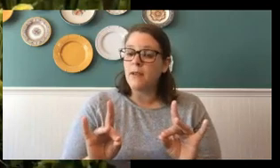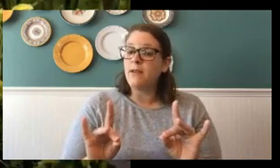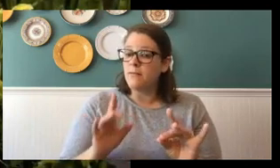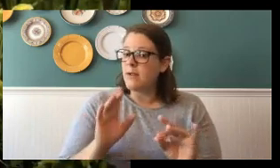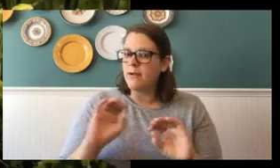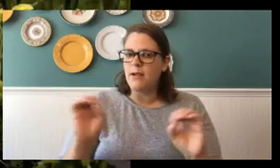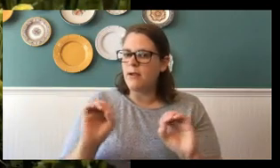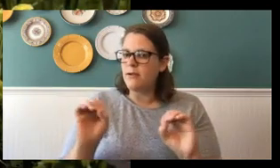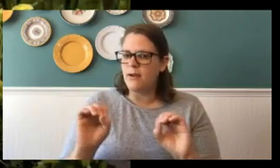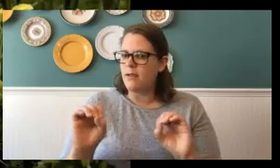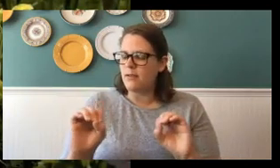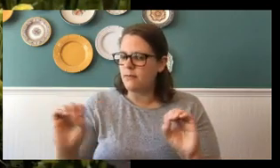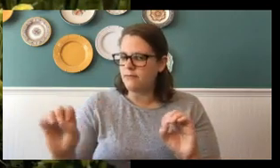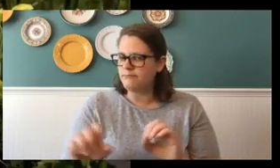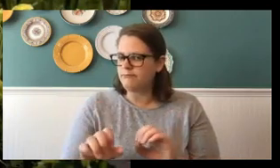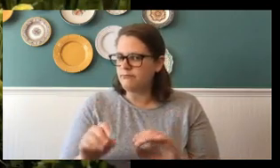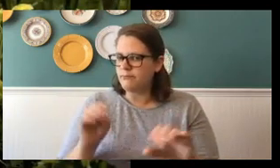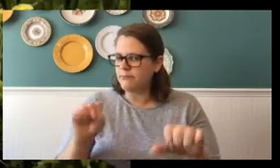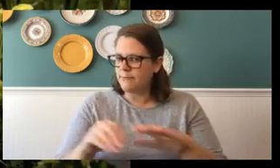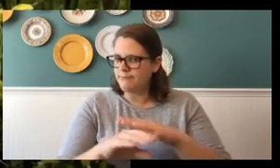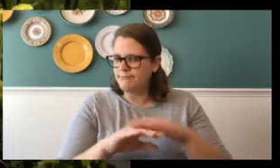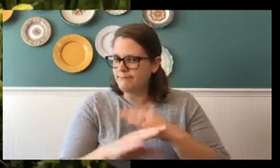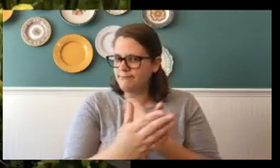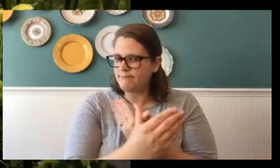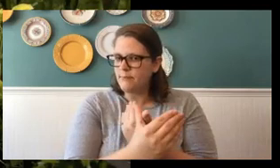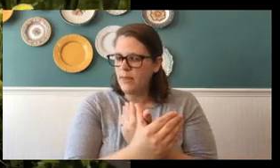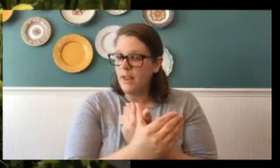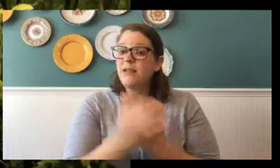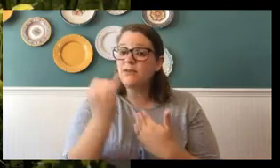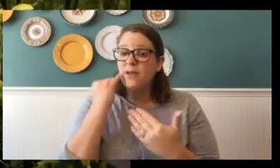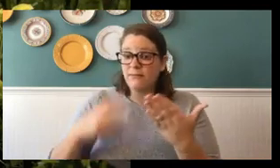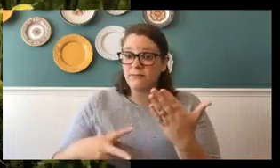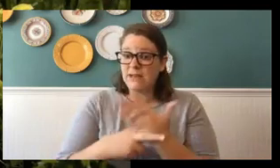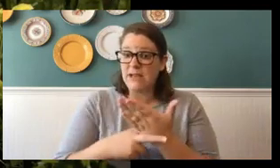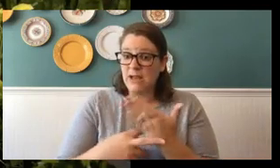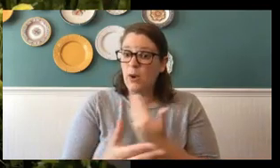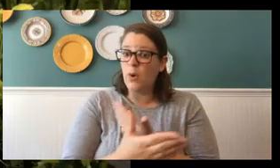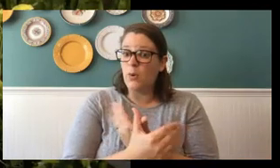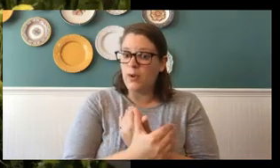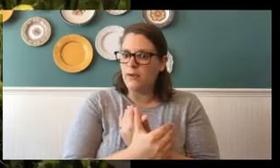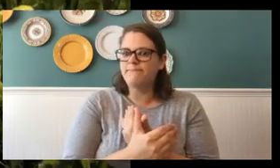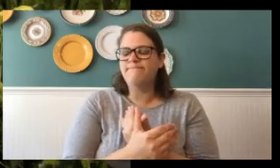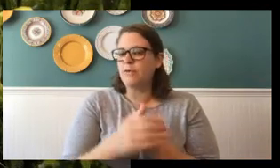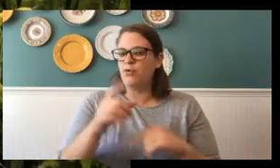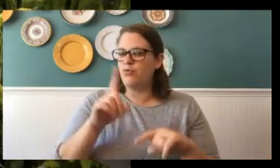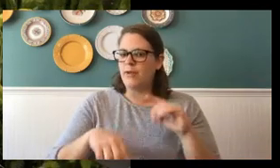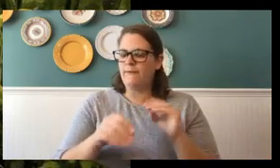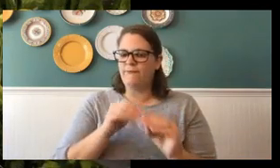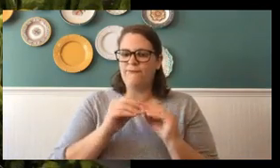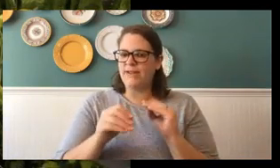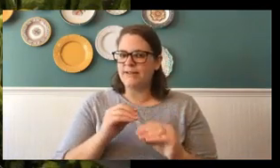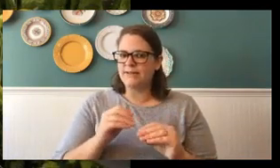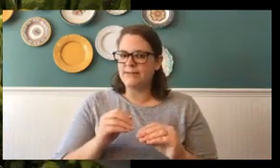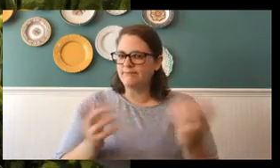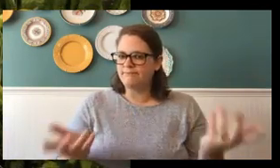they never, ever grow back because there's nothing inside the wings anymore to fix them. But if you scrape your elbow or you